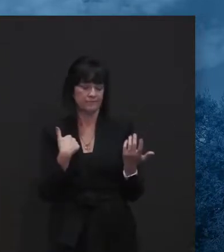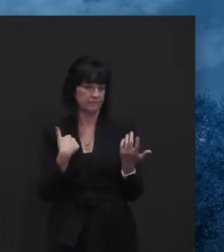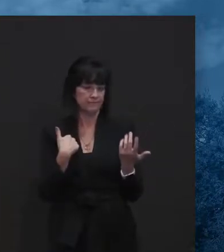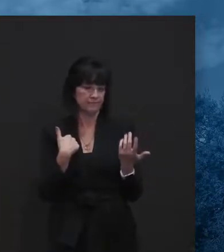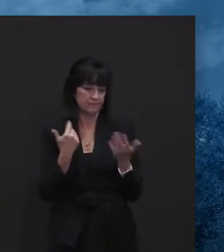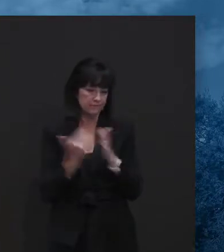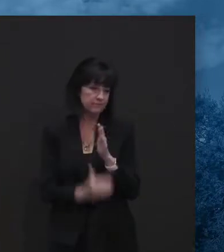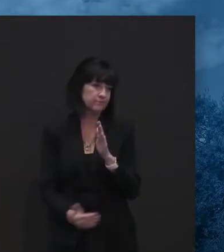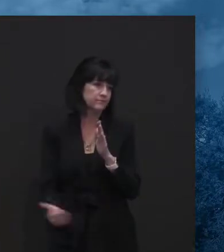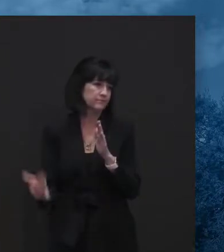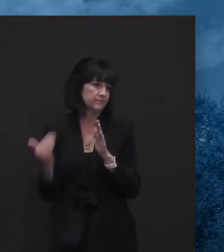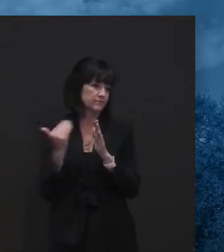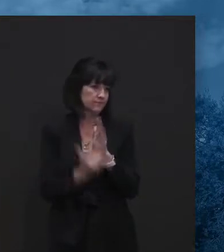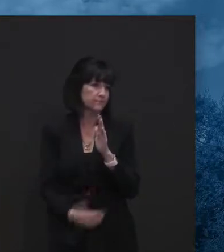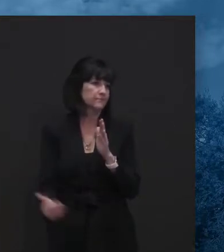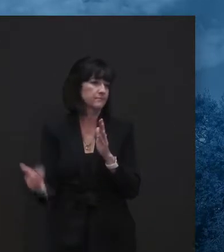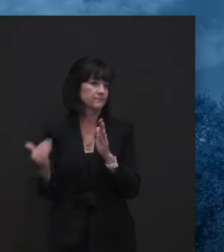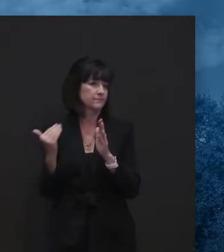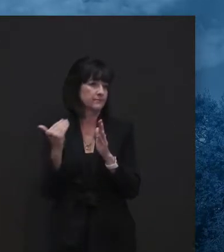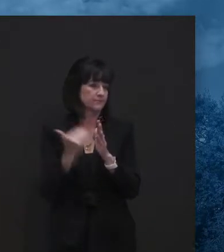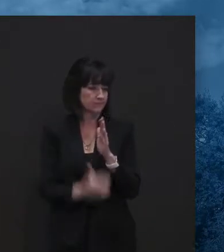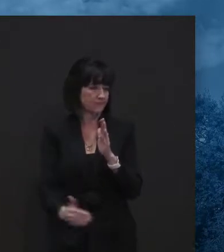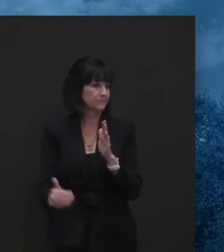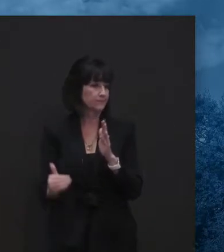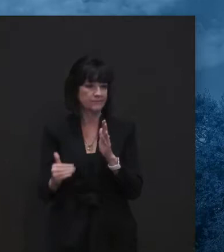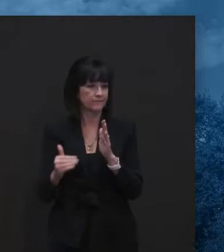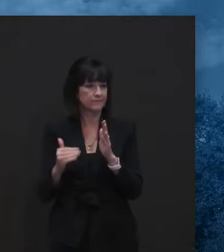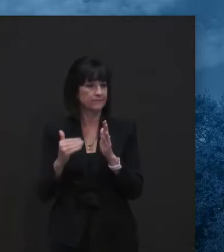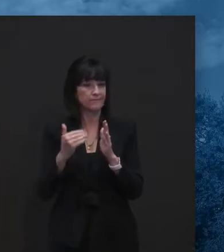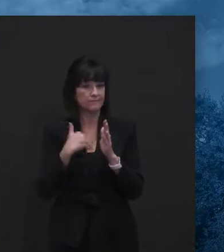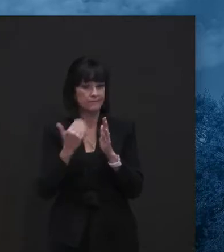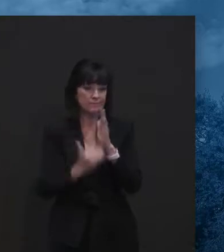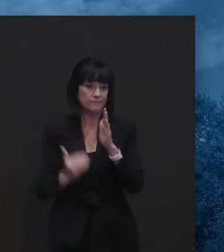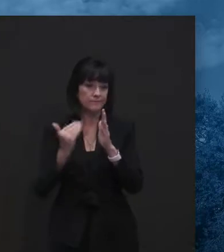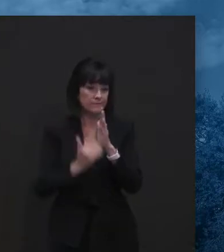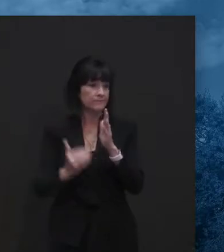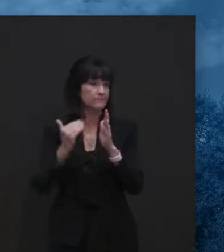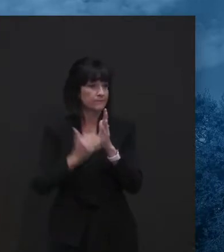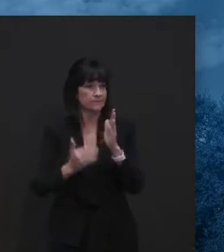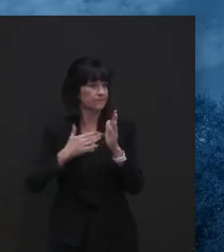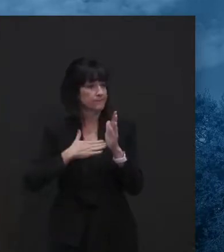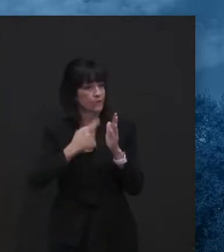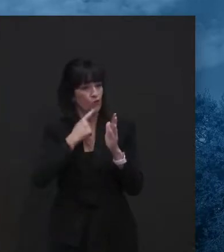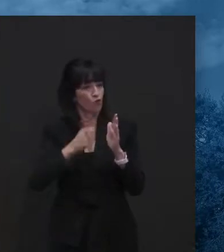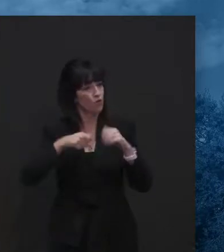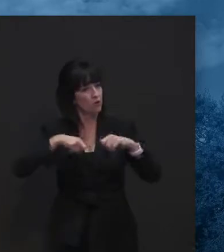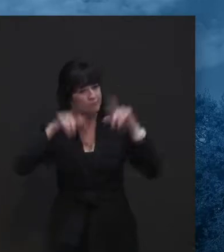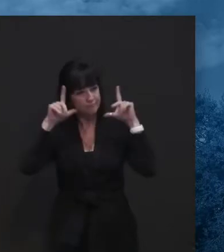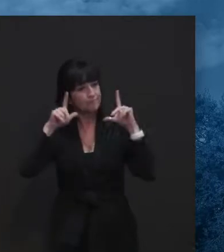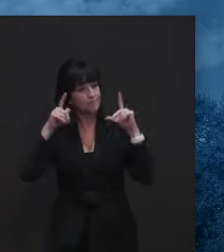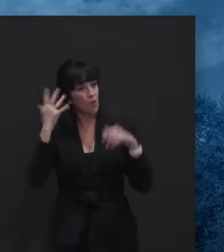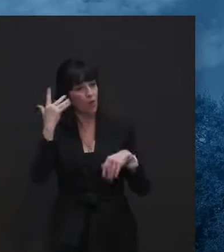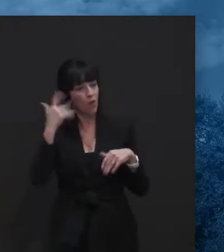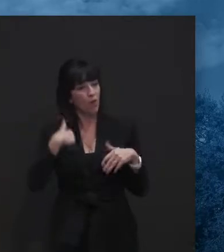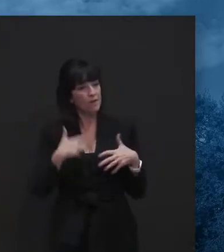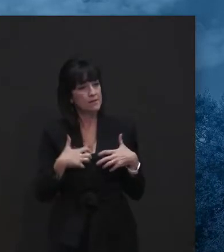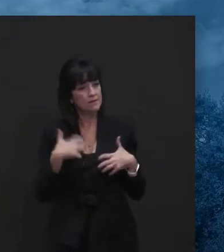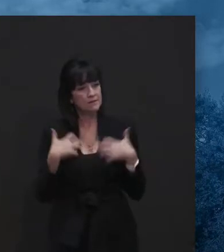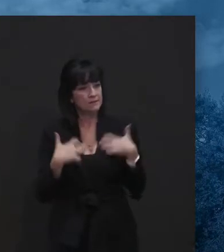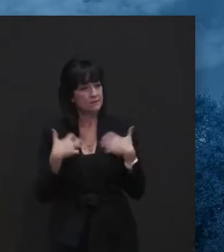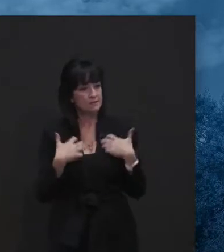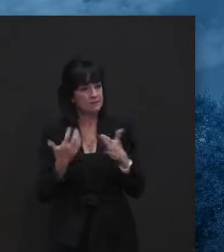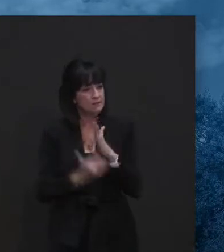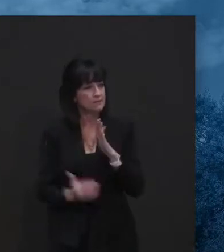and I get red in the face fairly easily is to, to, to balance out. You can't, you have to have a healthy community